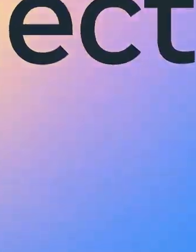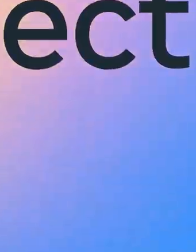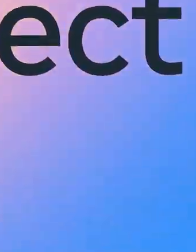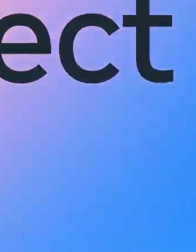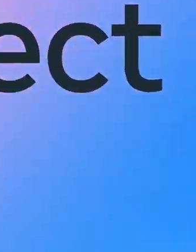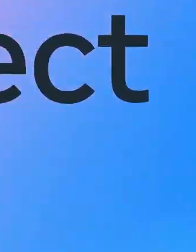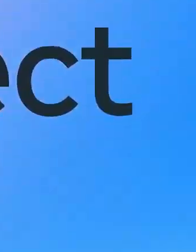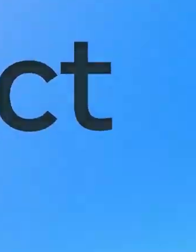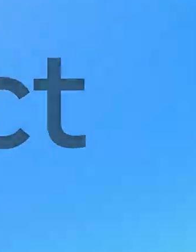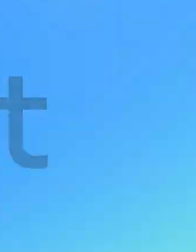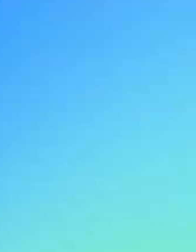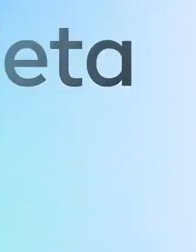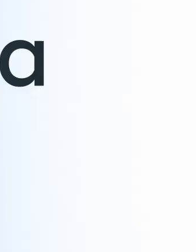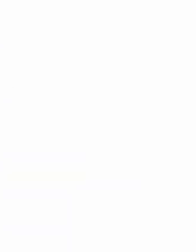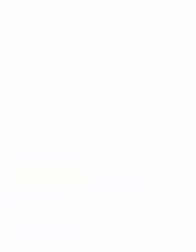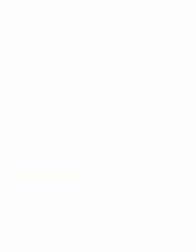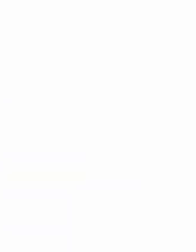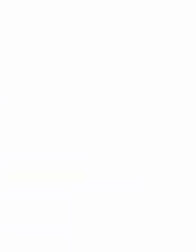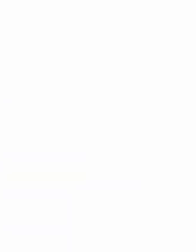So see Bye.